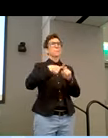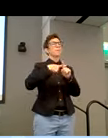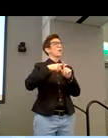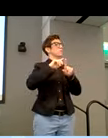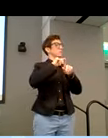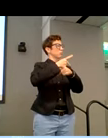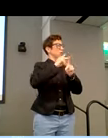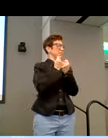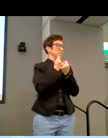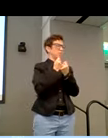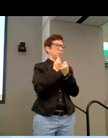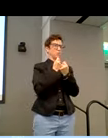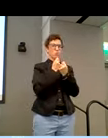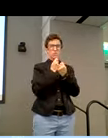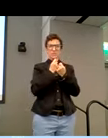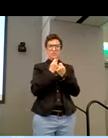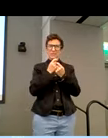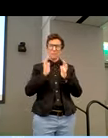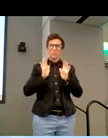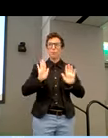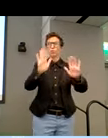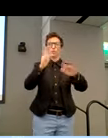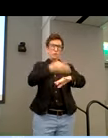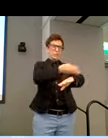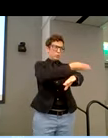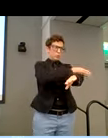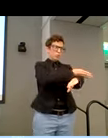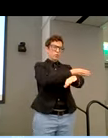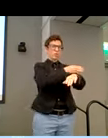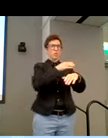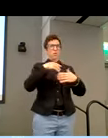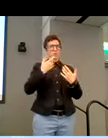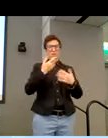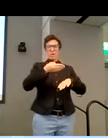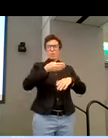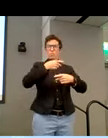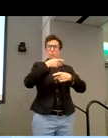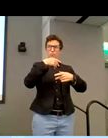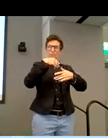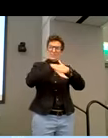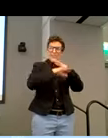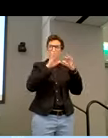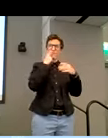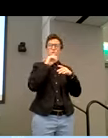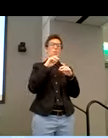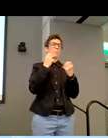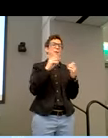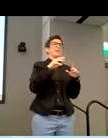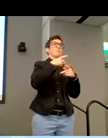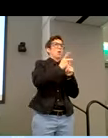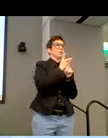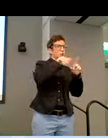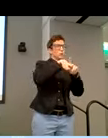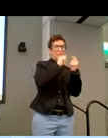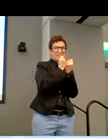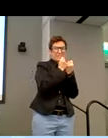team to push forward a lot of the improvements that we've made when it comes to accessibility in teams and the rest of our products as well.